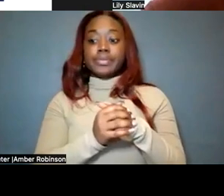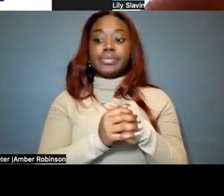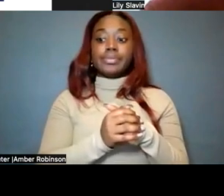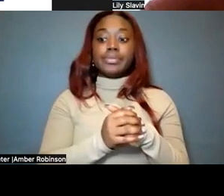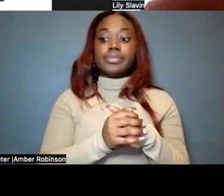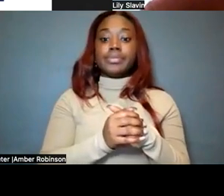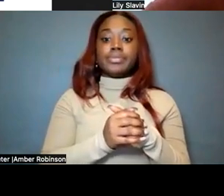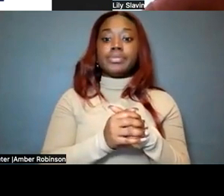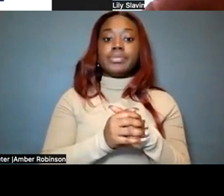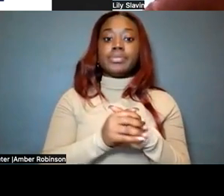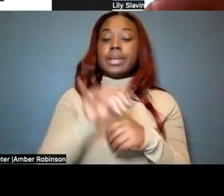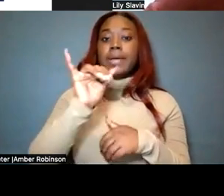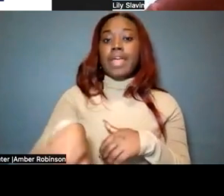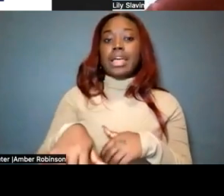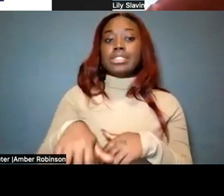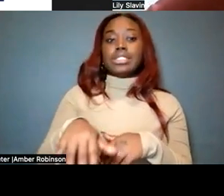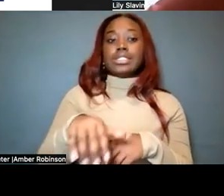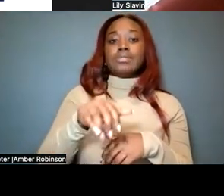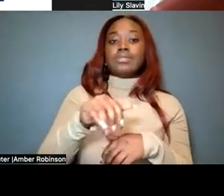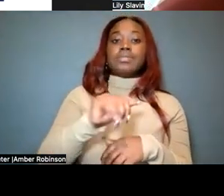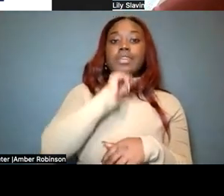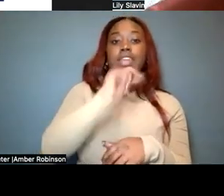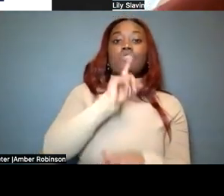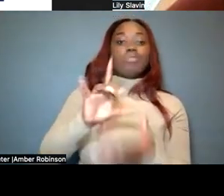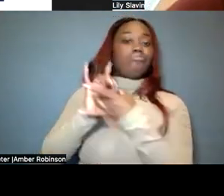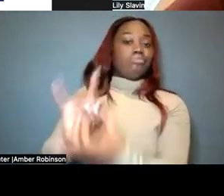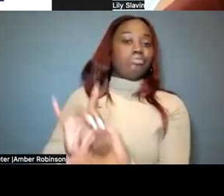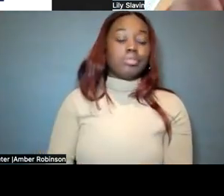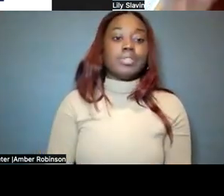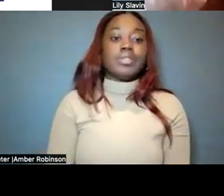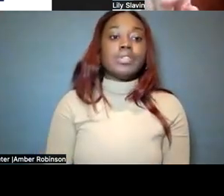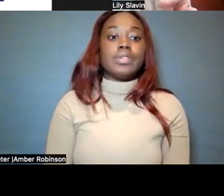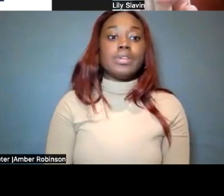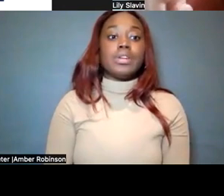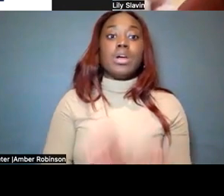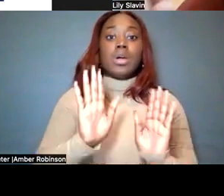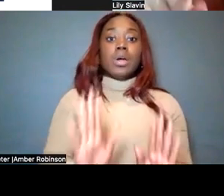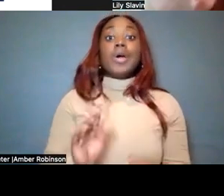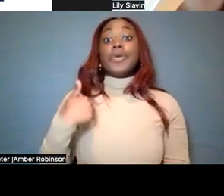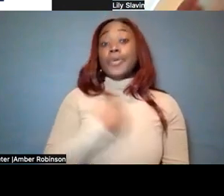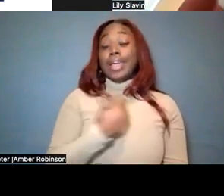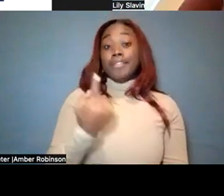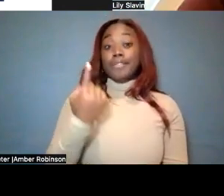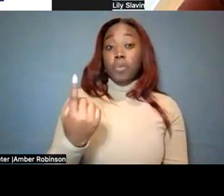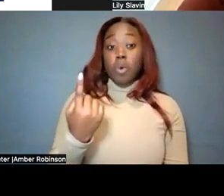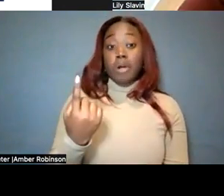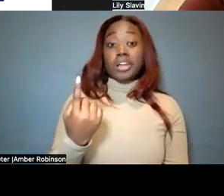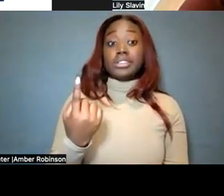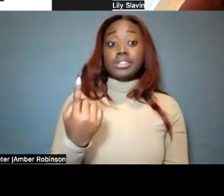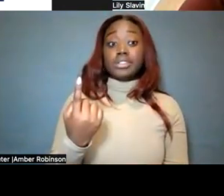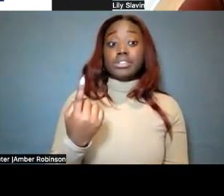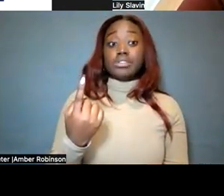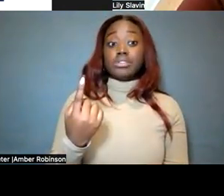But that's not the case. Gotcha. We did just have one chat